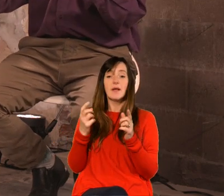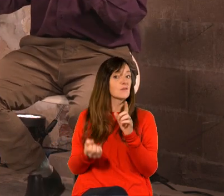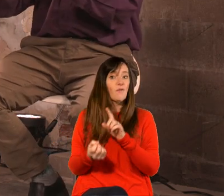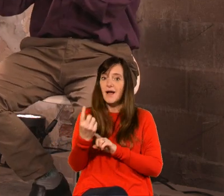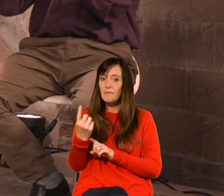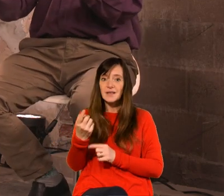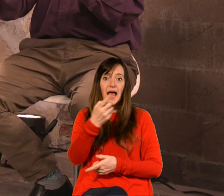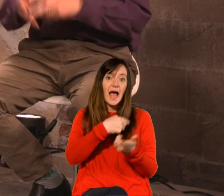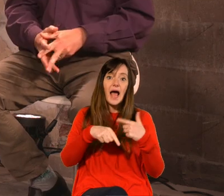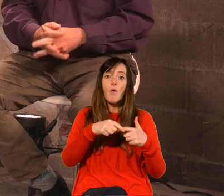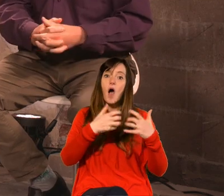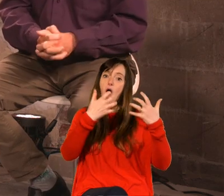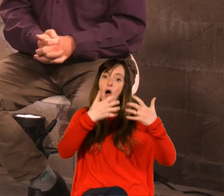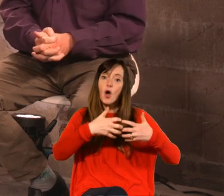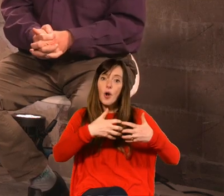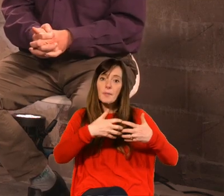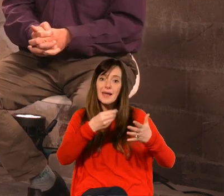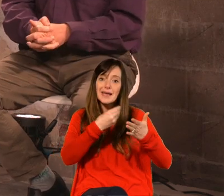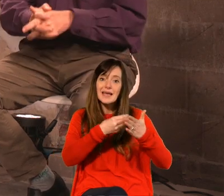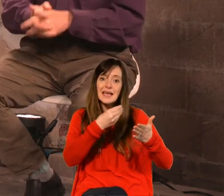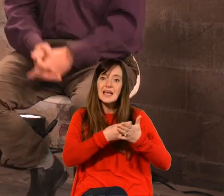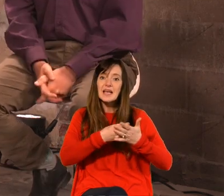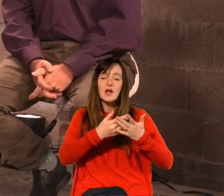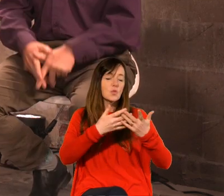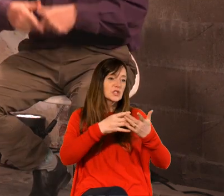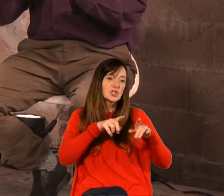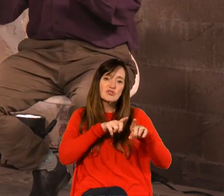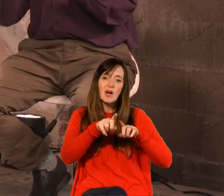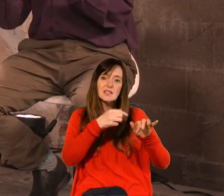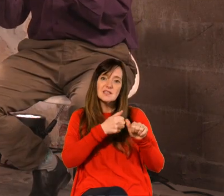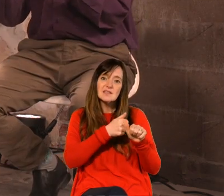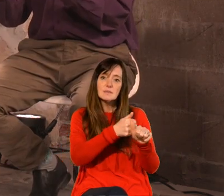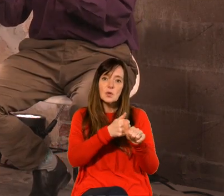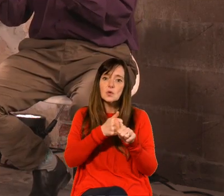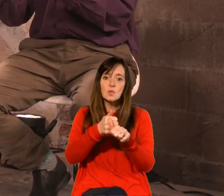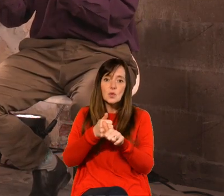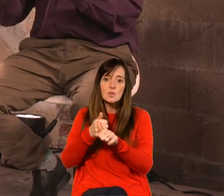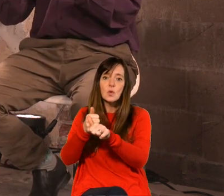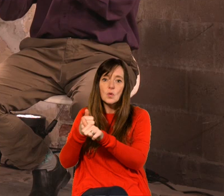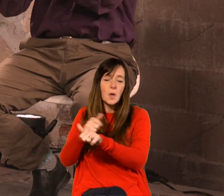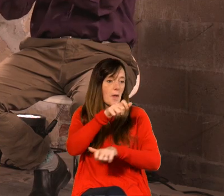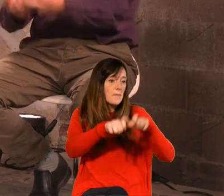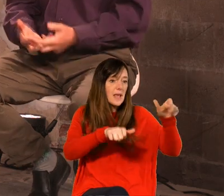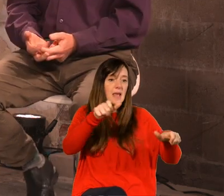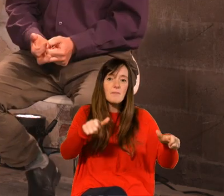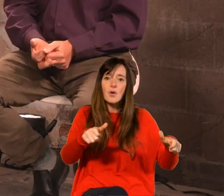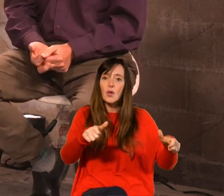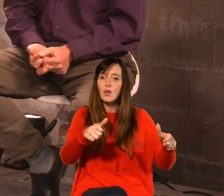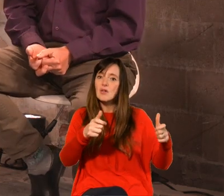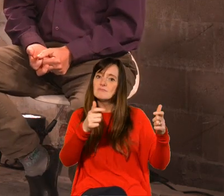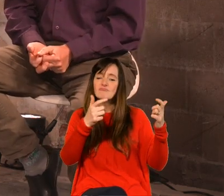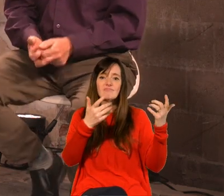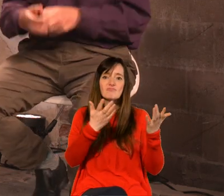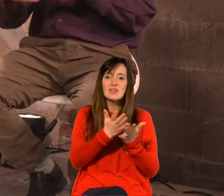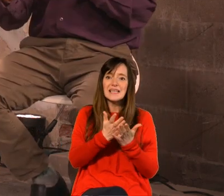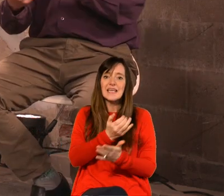after those who biologically are are worth less um that i find deeply deeply fascinating we've responded in a very christian way